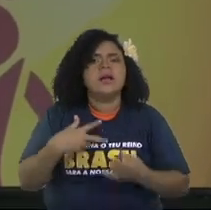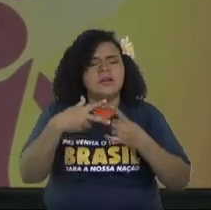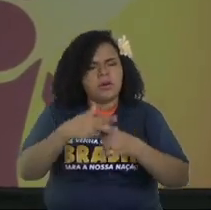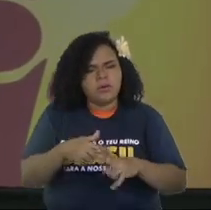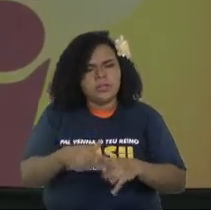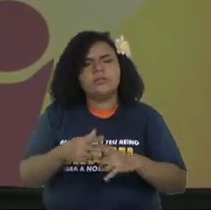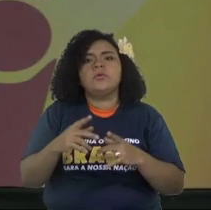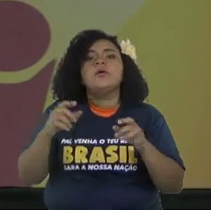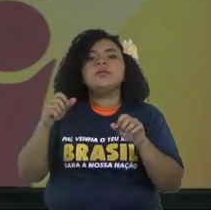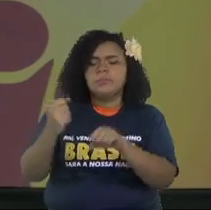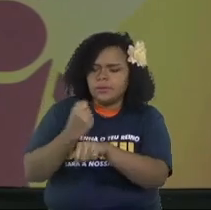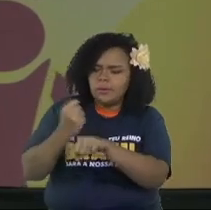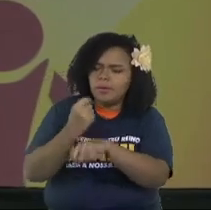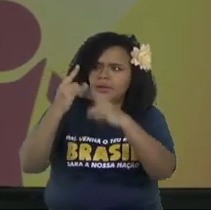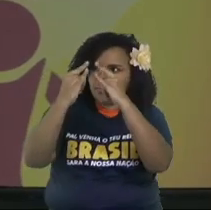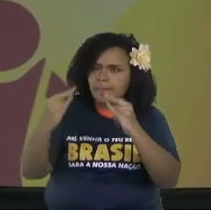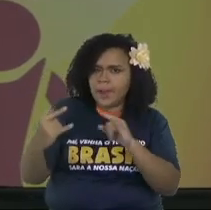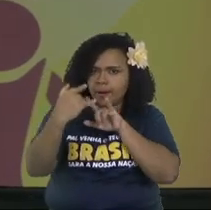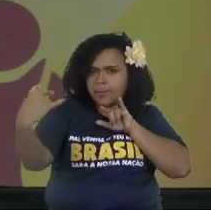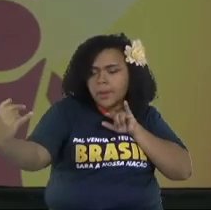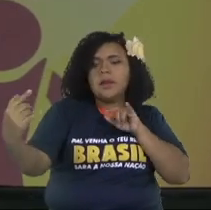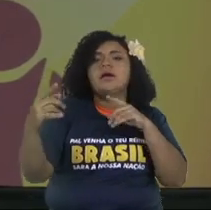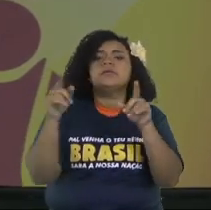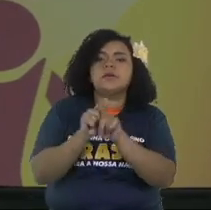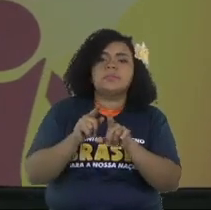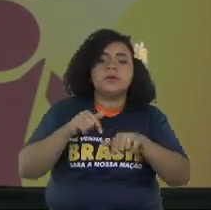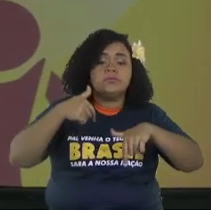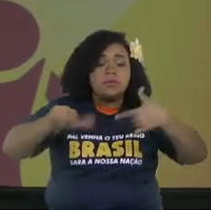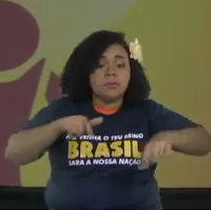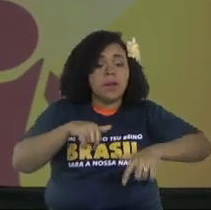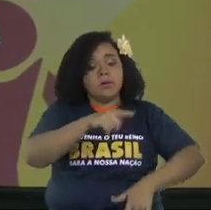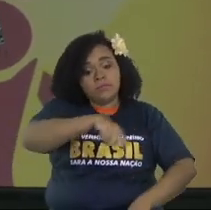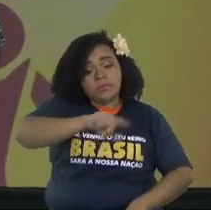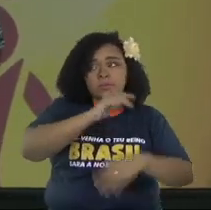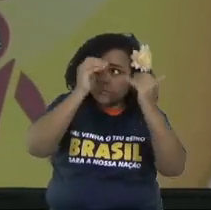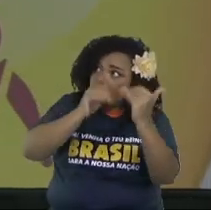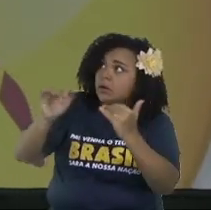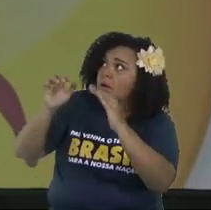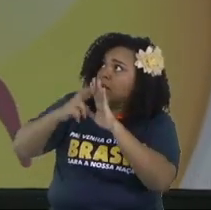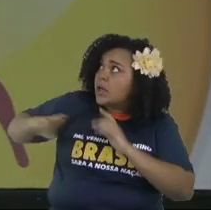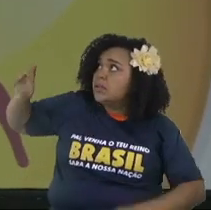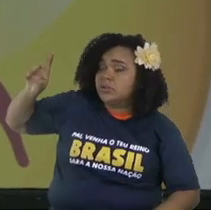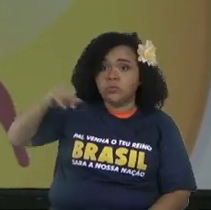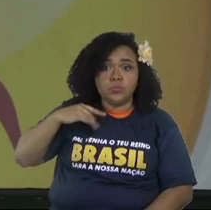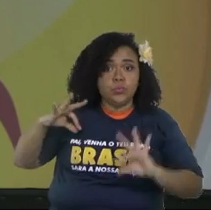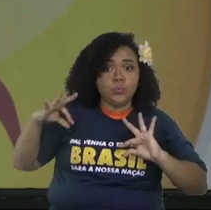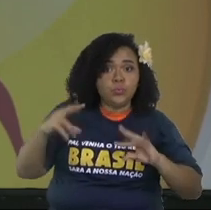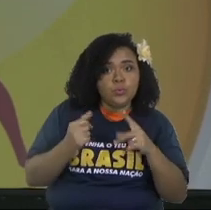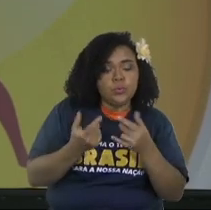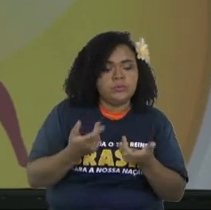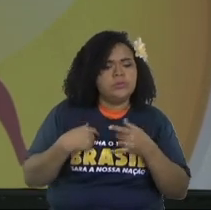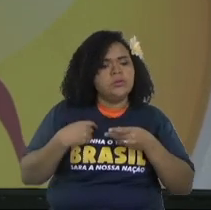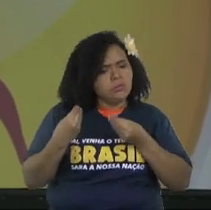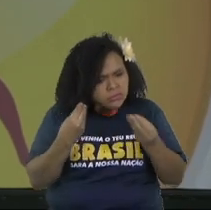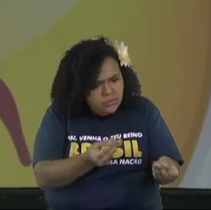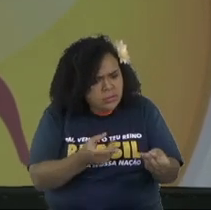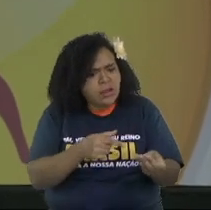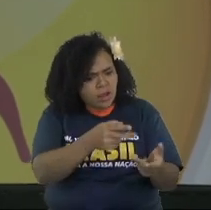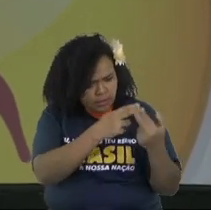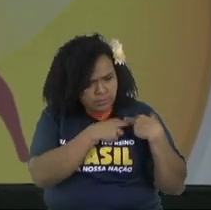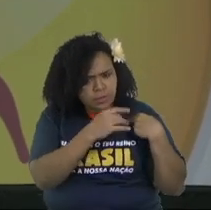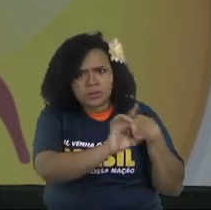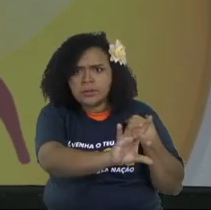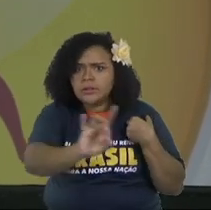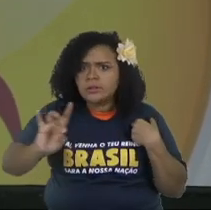put the people in the right places and restored the temple and religious work that God had